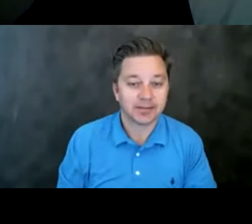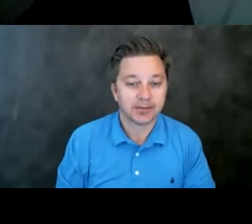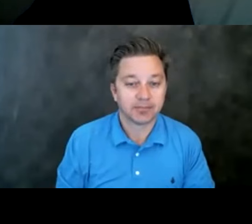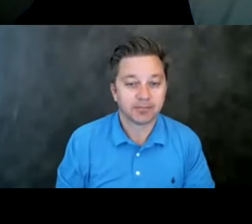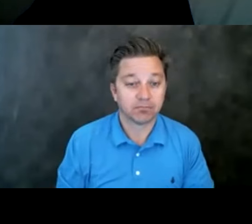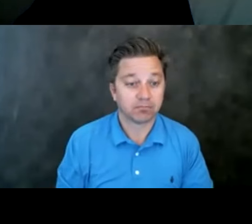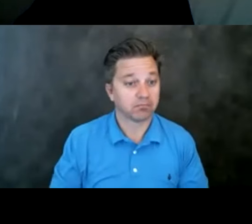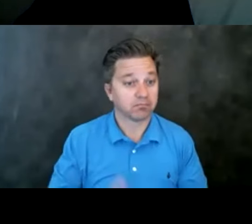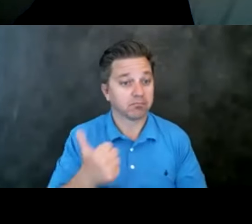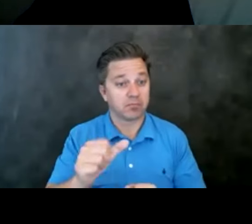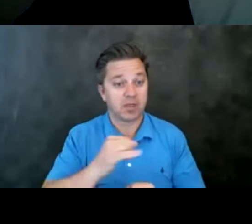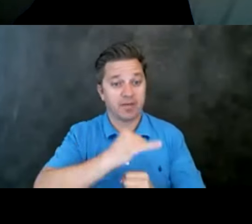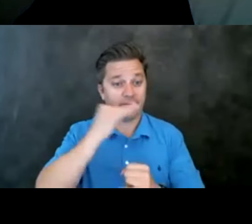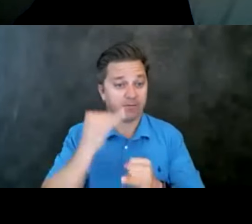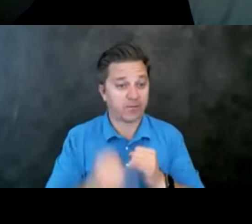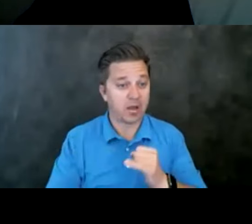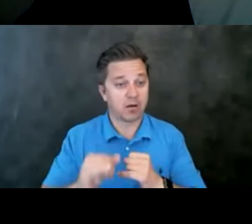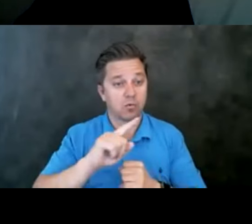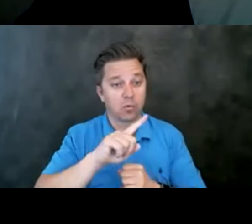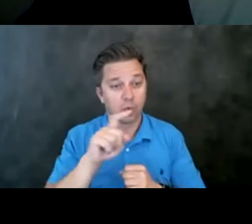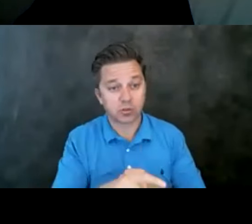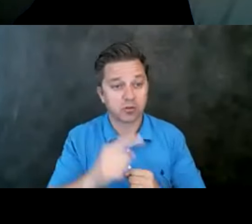Any final questions, thoughts, or comments?